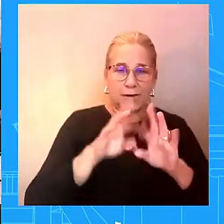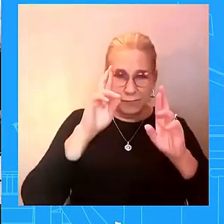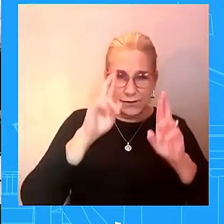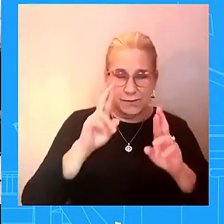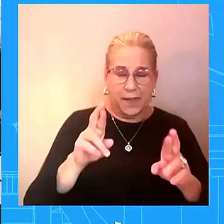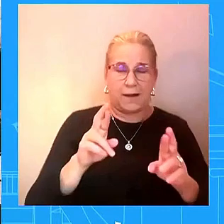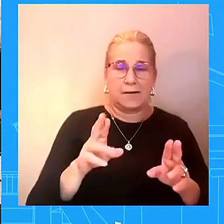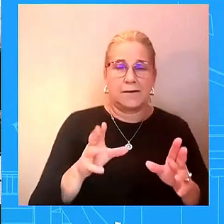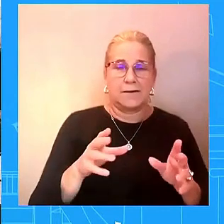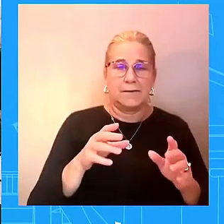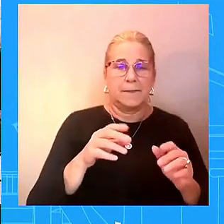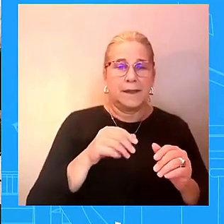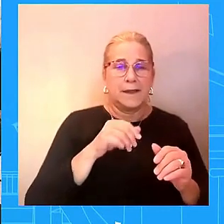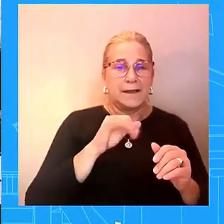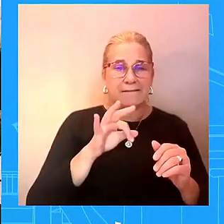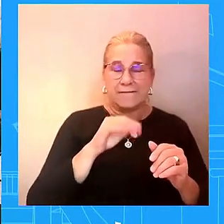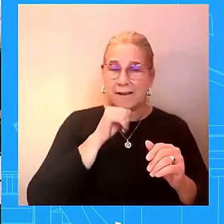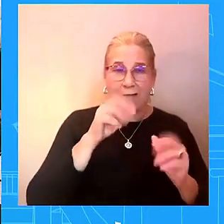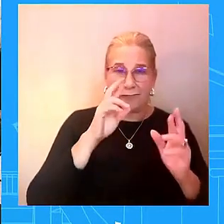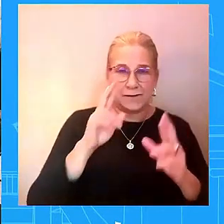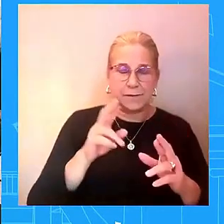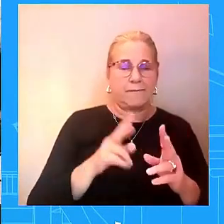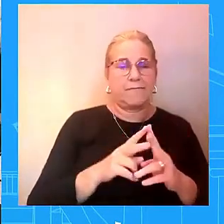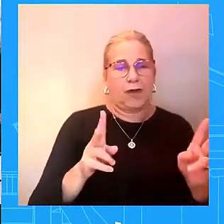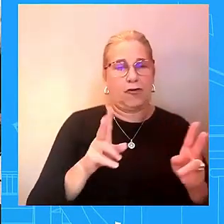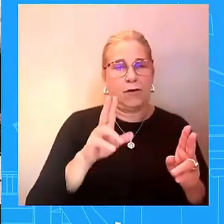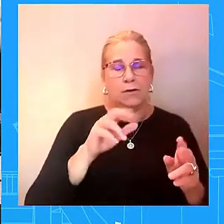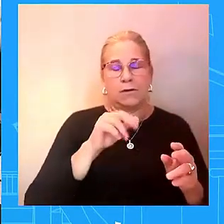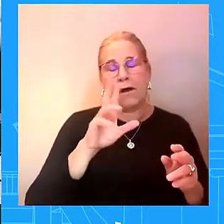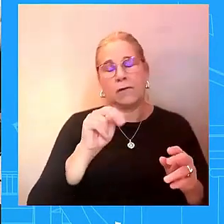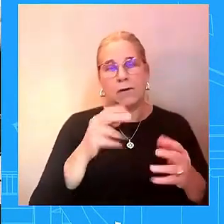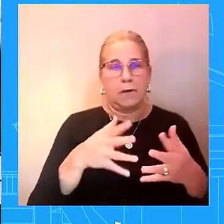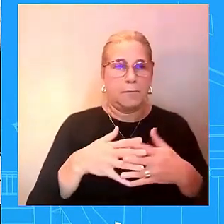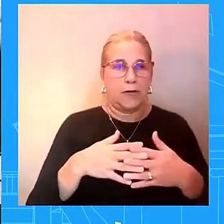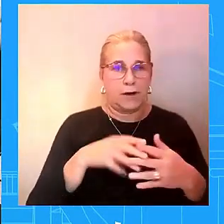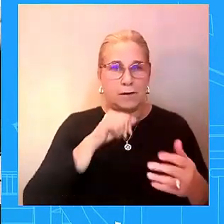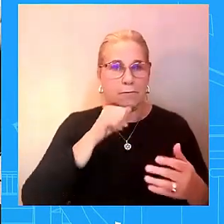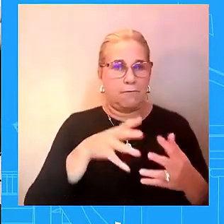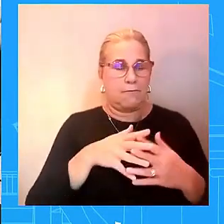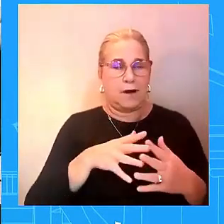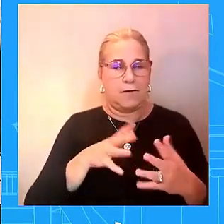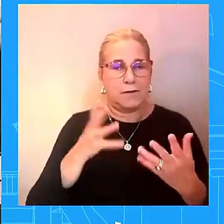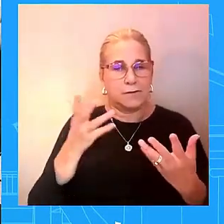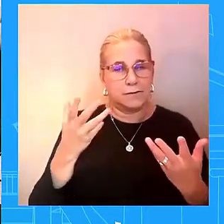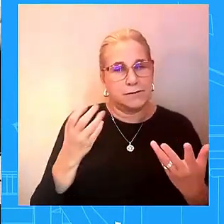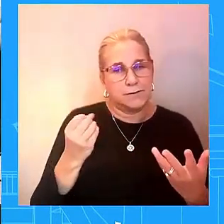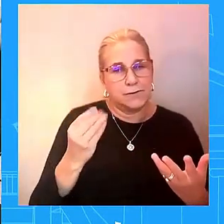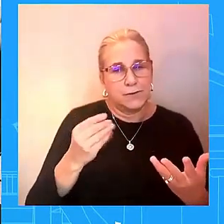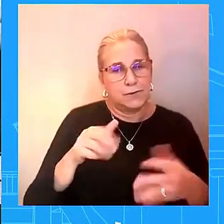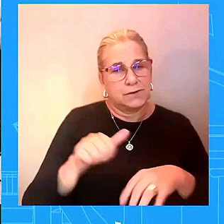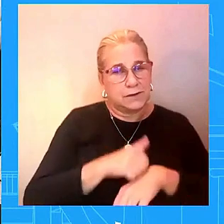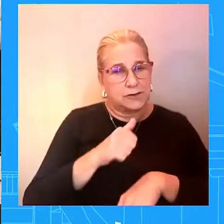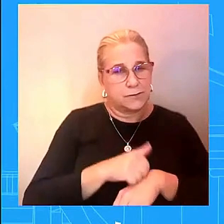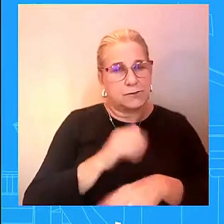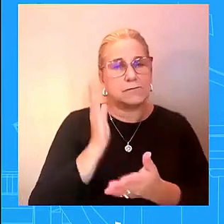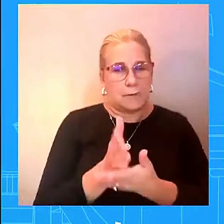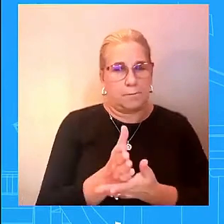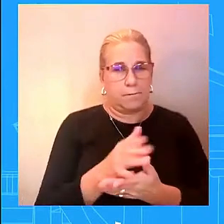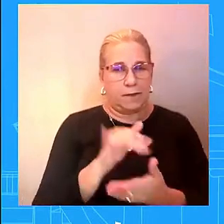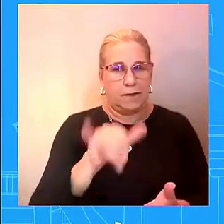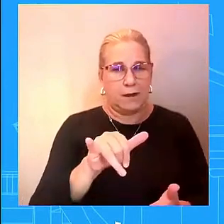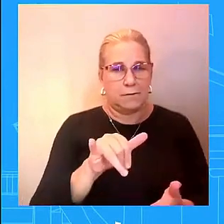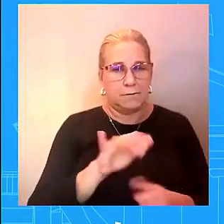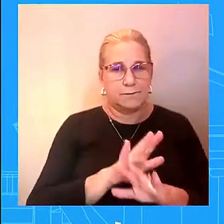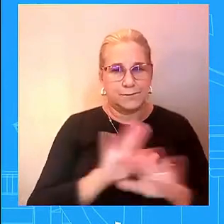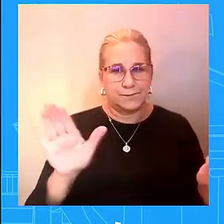is there any latest understanding from the white house on when israel is going to respond to iran's missile attacks uh look i think